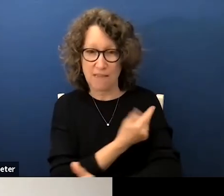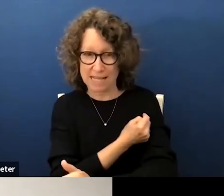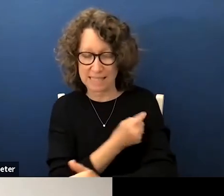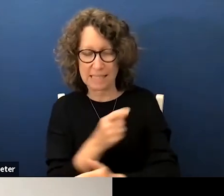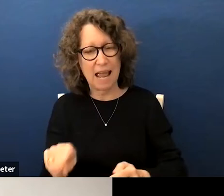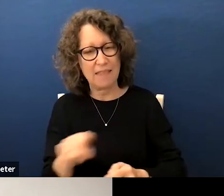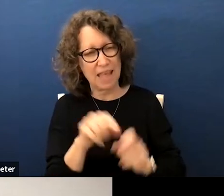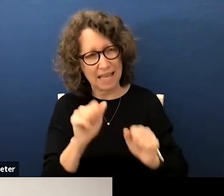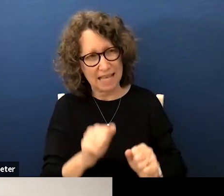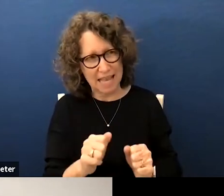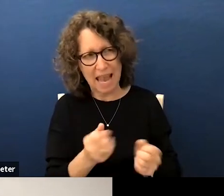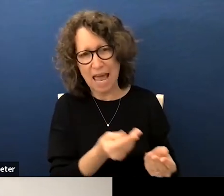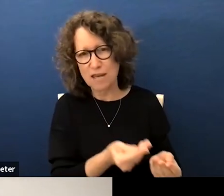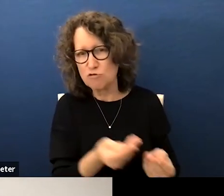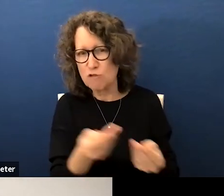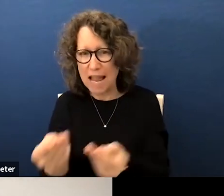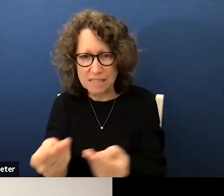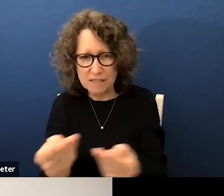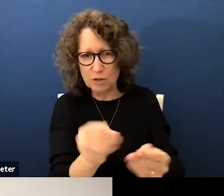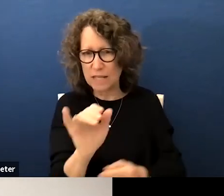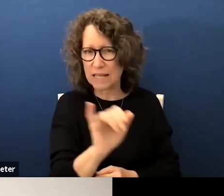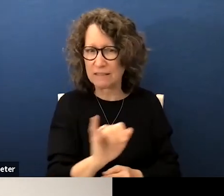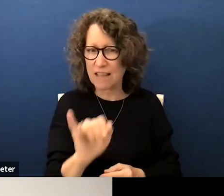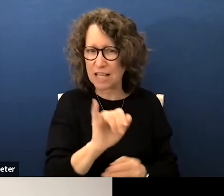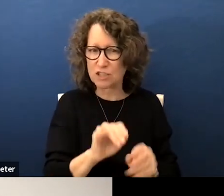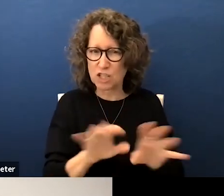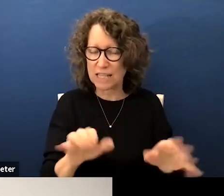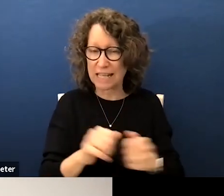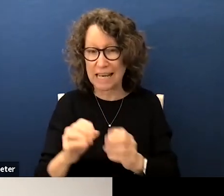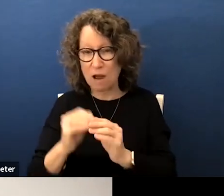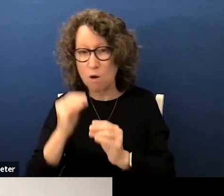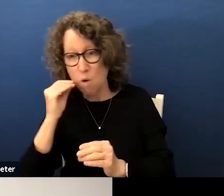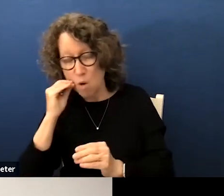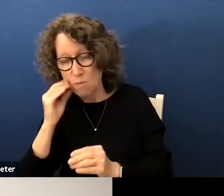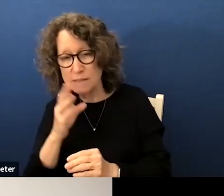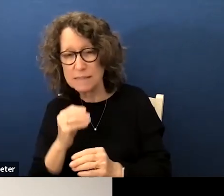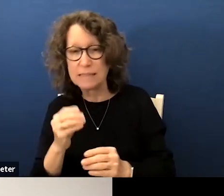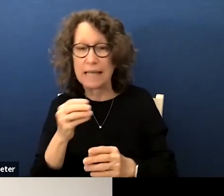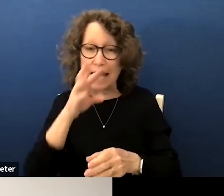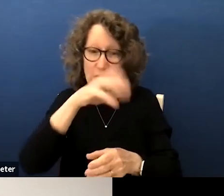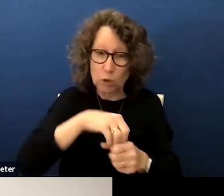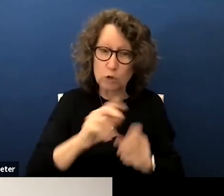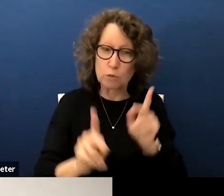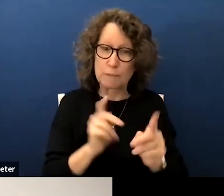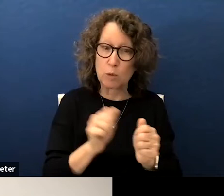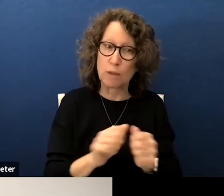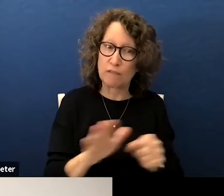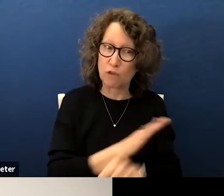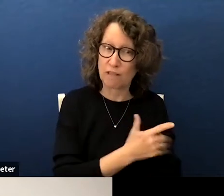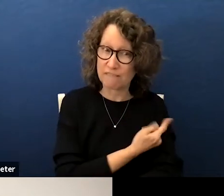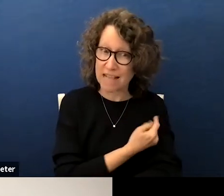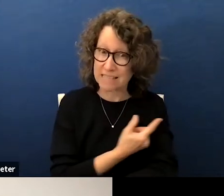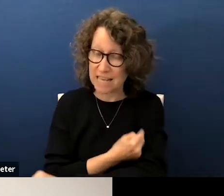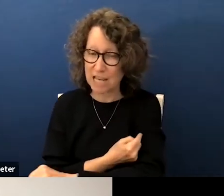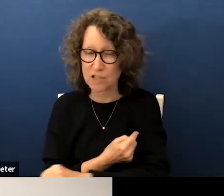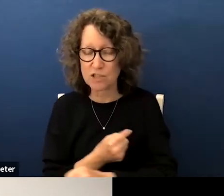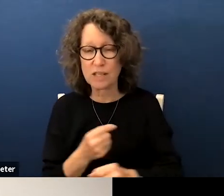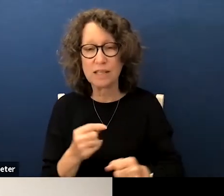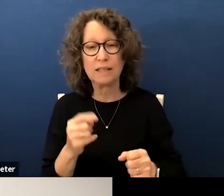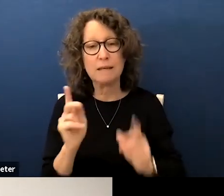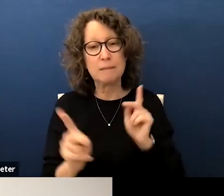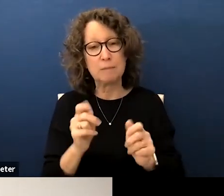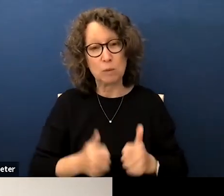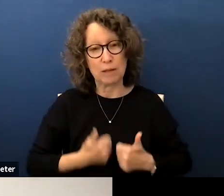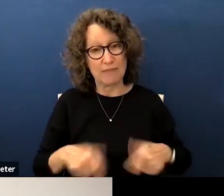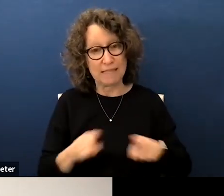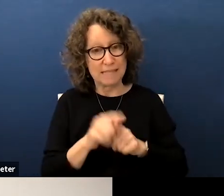efficiently transmit infection in household settings including to fully vaccinated contacts basically household members had